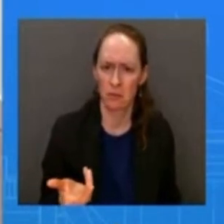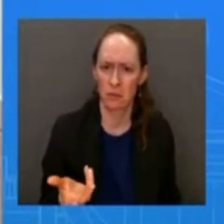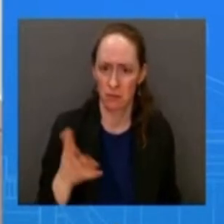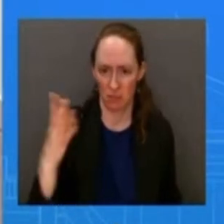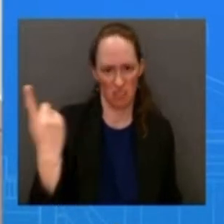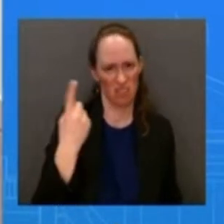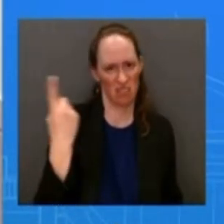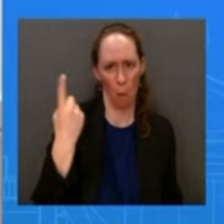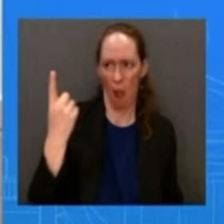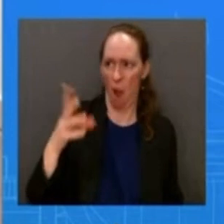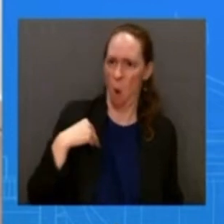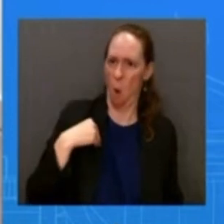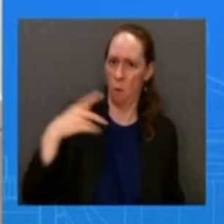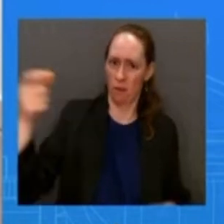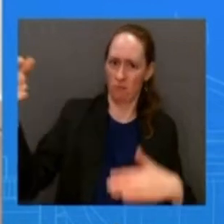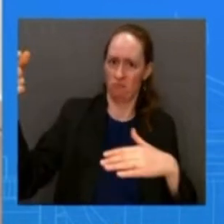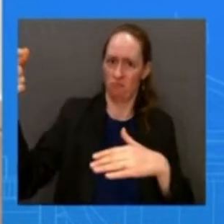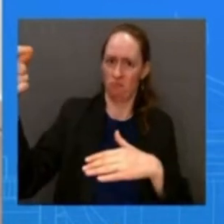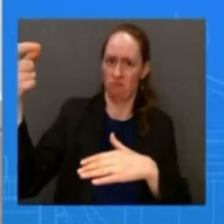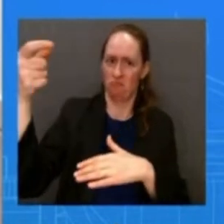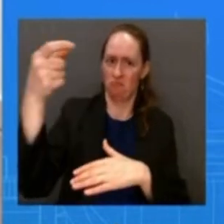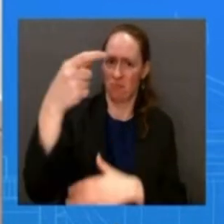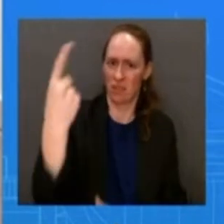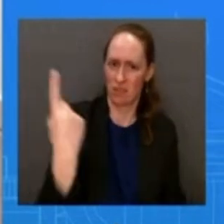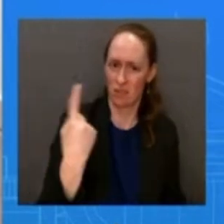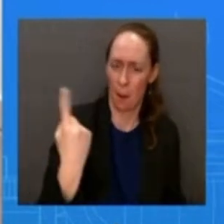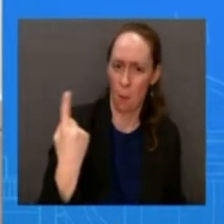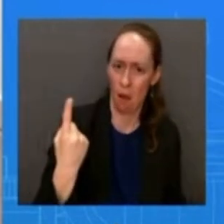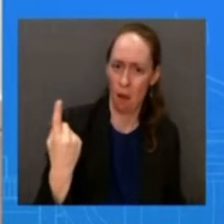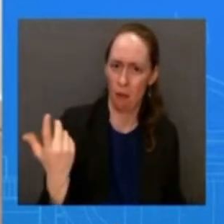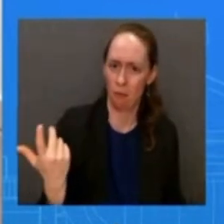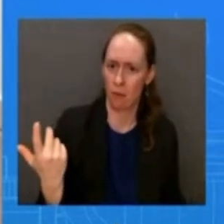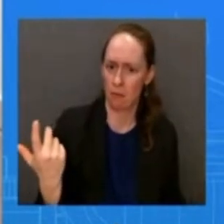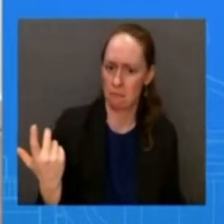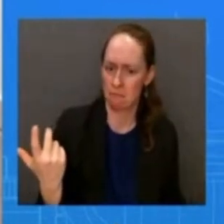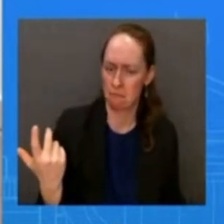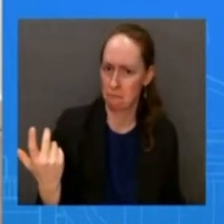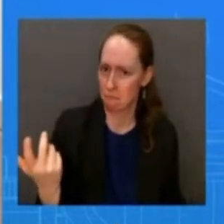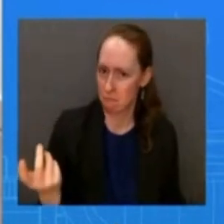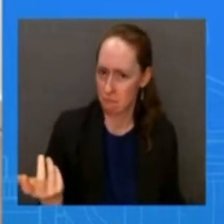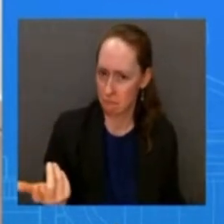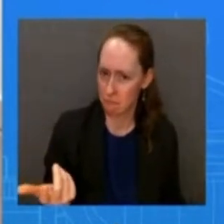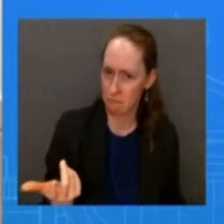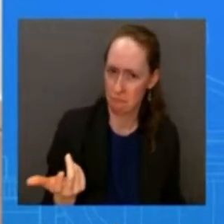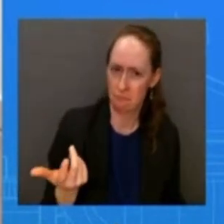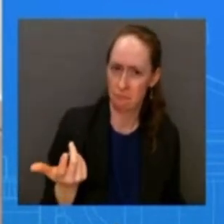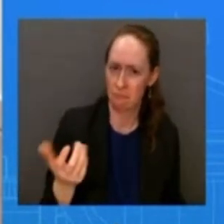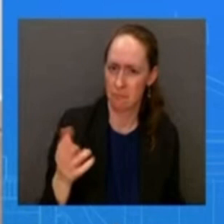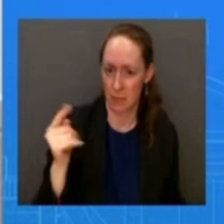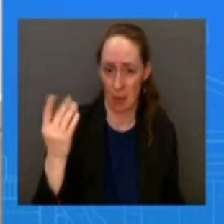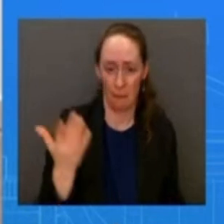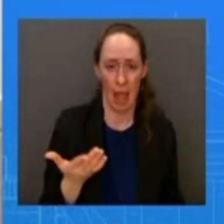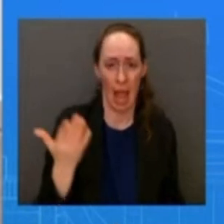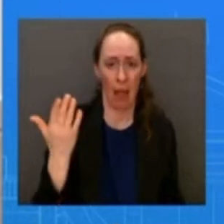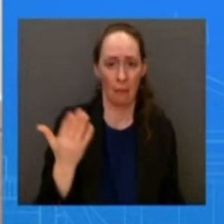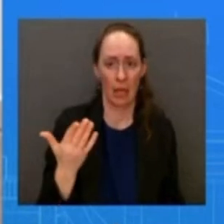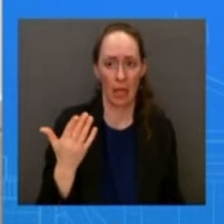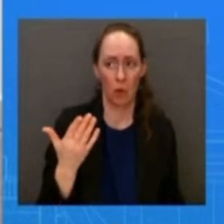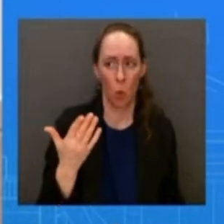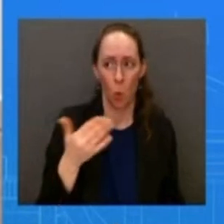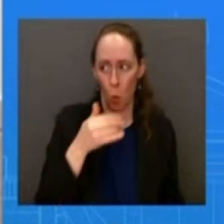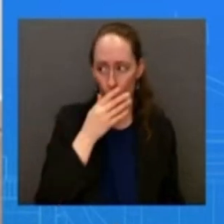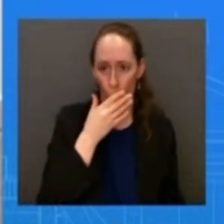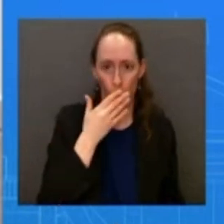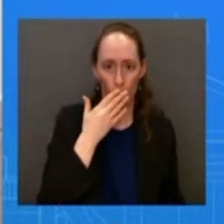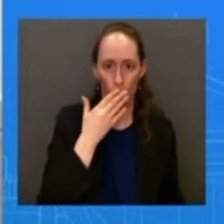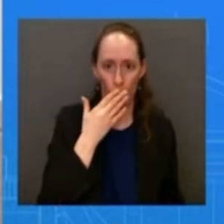um in the yukon and elsewhere but for those who may fear legal liability let's say that they were flying in civilian airspace or or the like